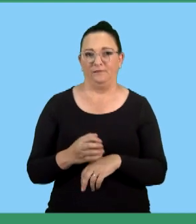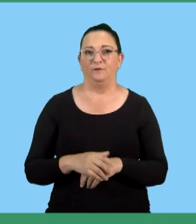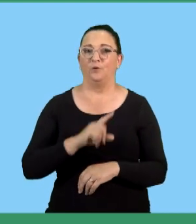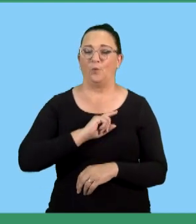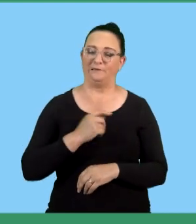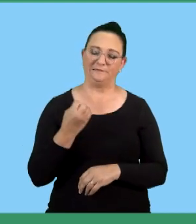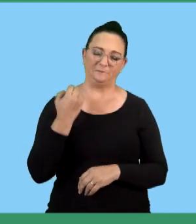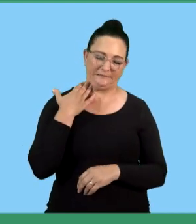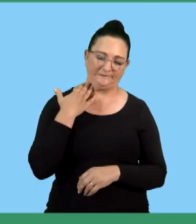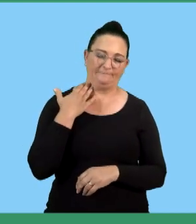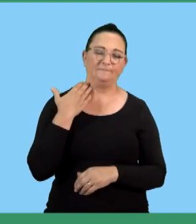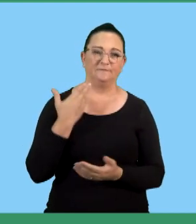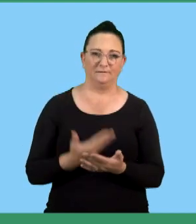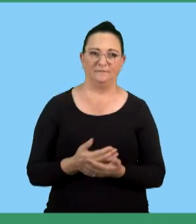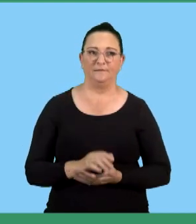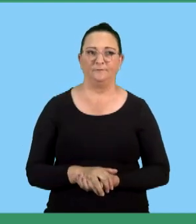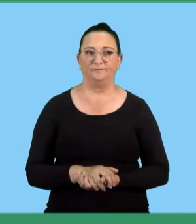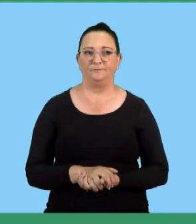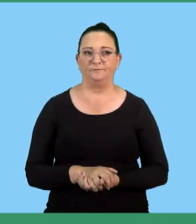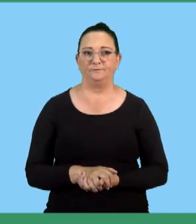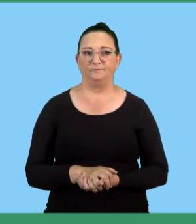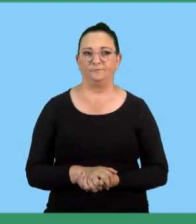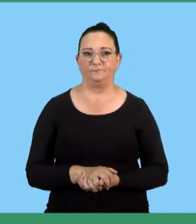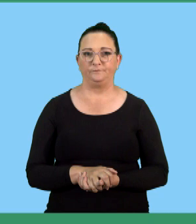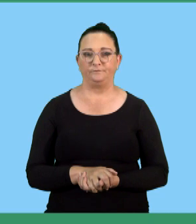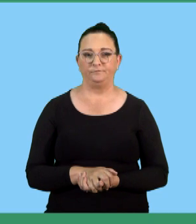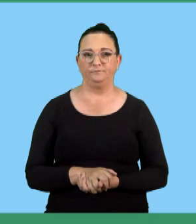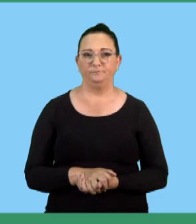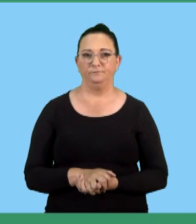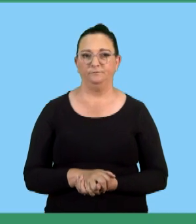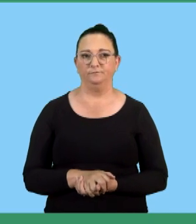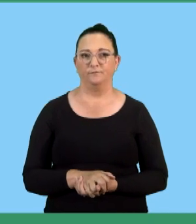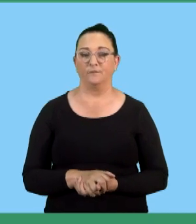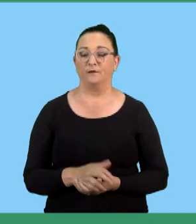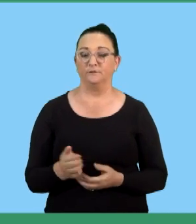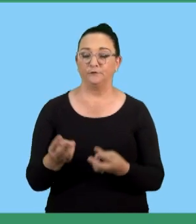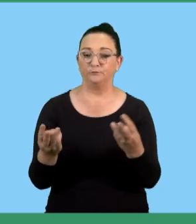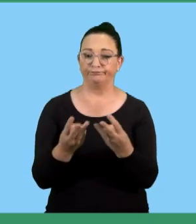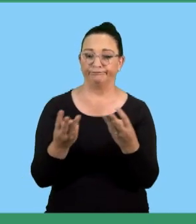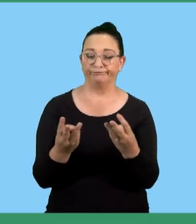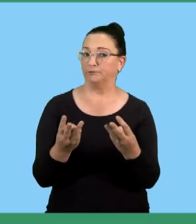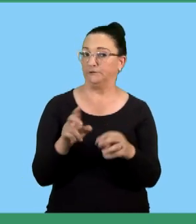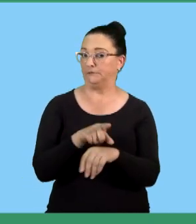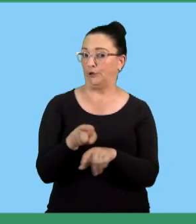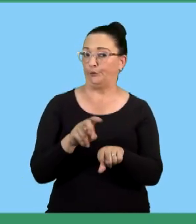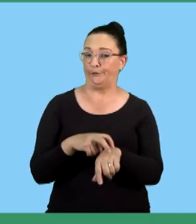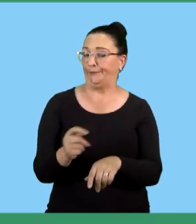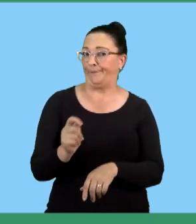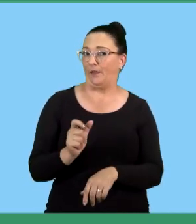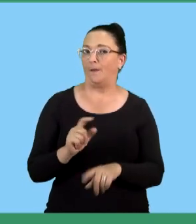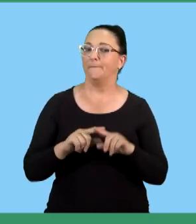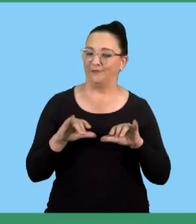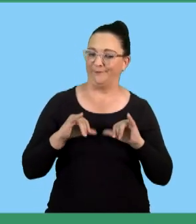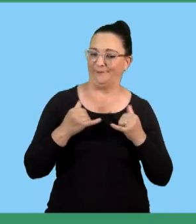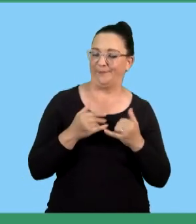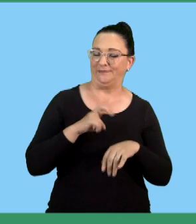can be expensive. So if we want to put this into action, it can be expensive. Like I said, the employees don't have to pay anything,